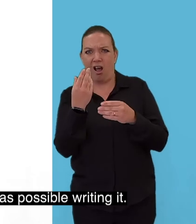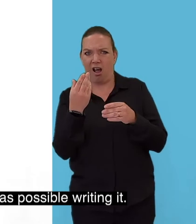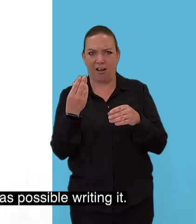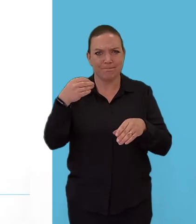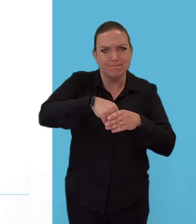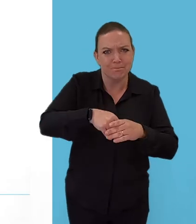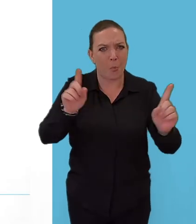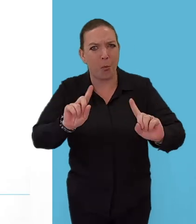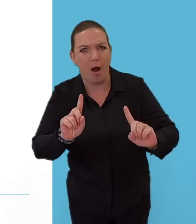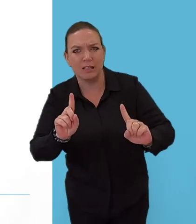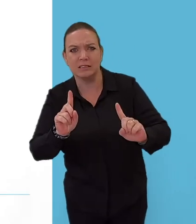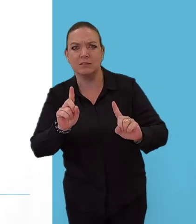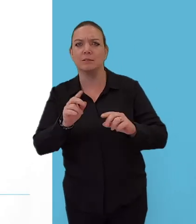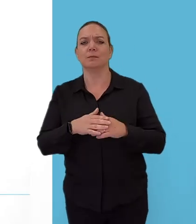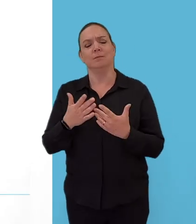writing it.